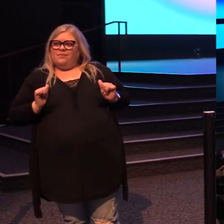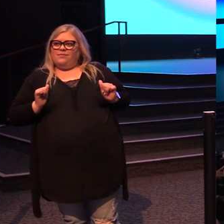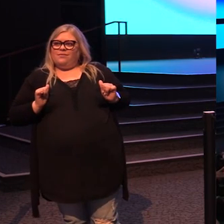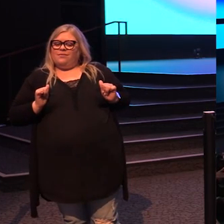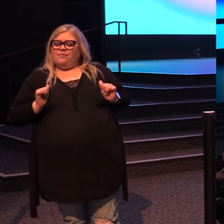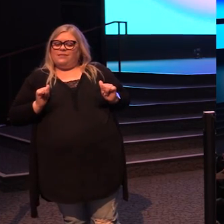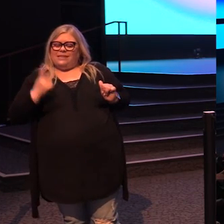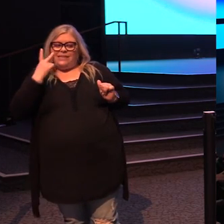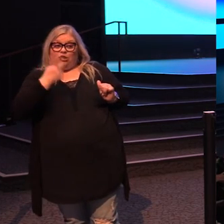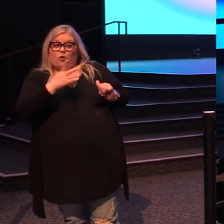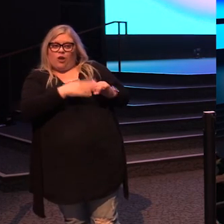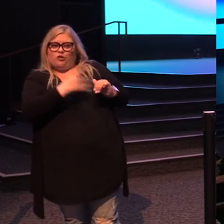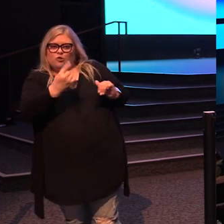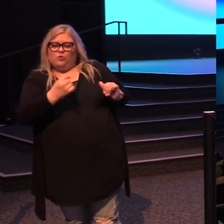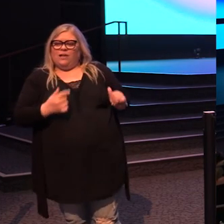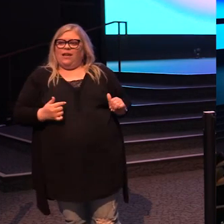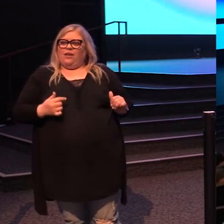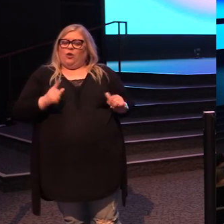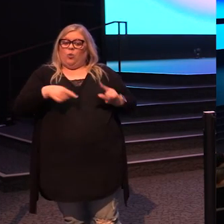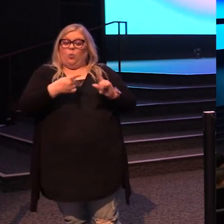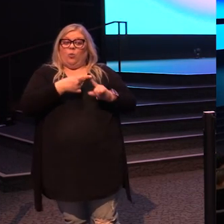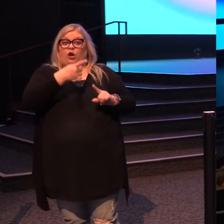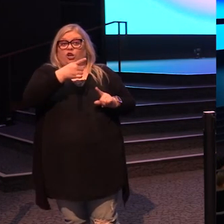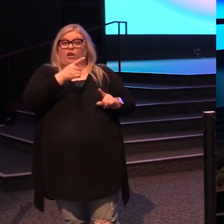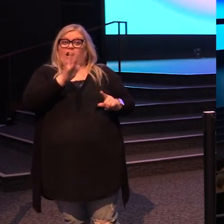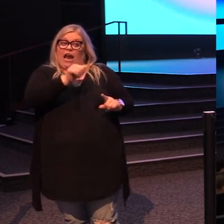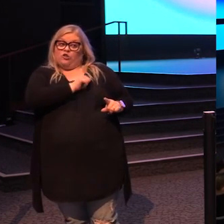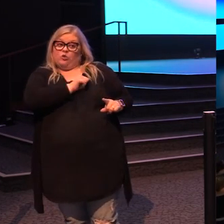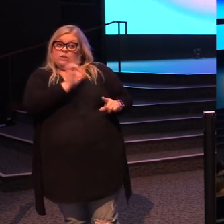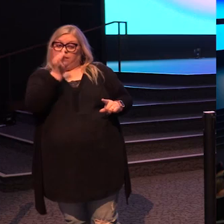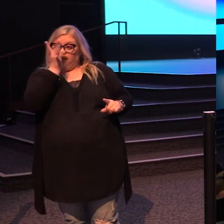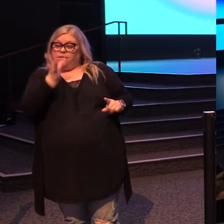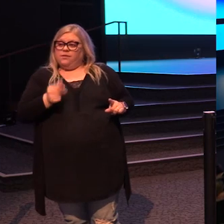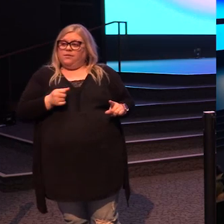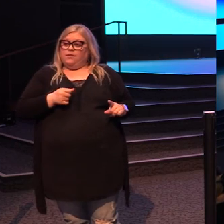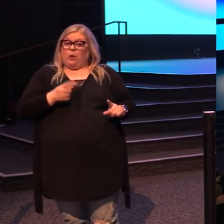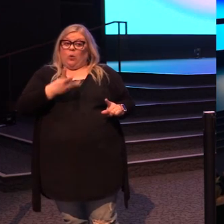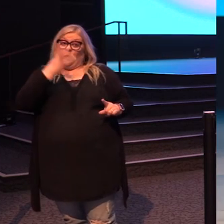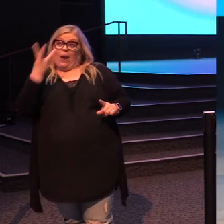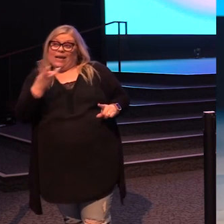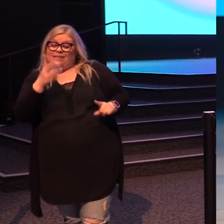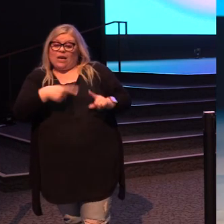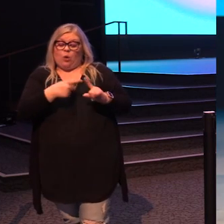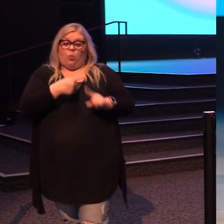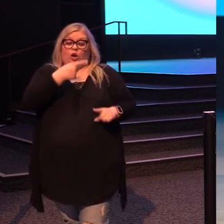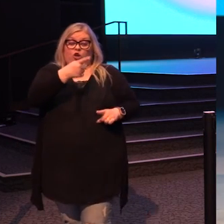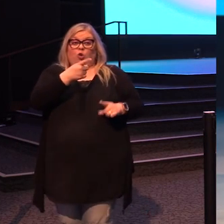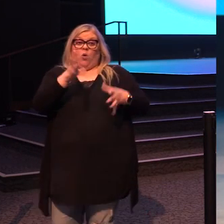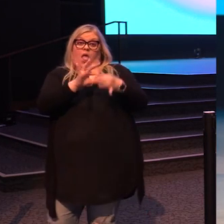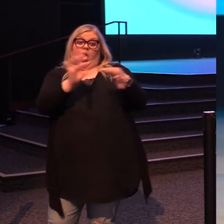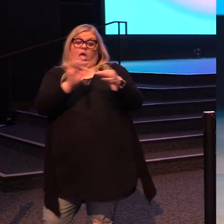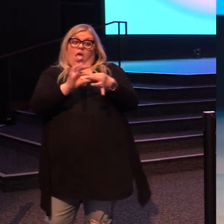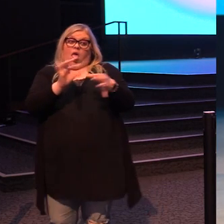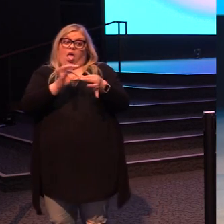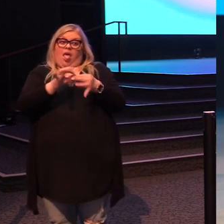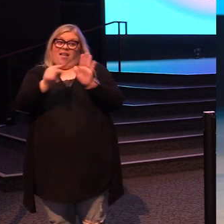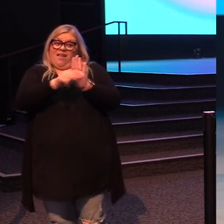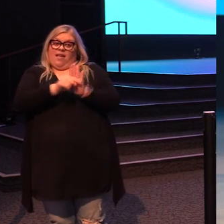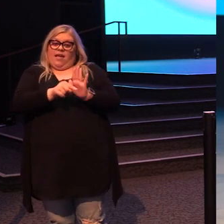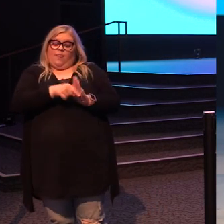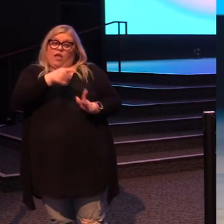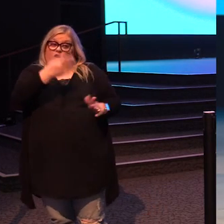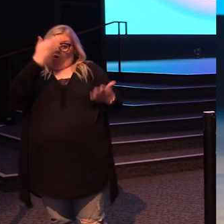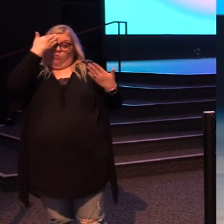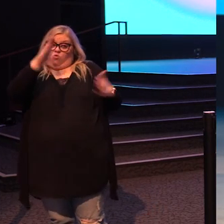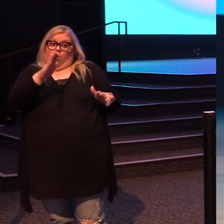I see you on Tuesday when your attitude is not great. I you on Wednesday when you're speaking in a way that you won't want anyone to know that